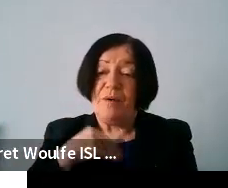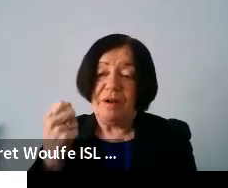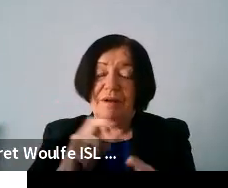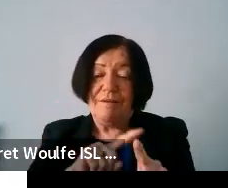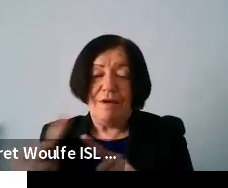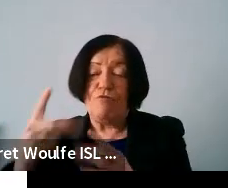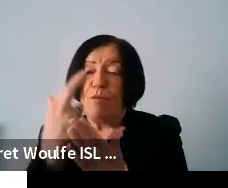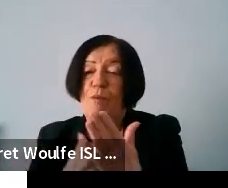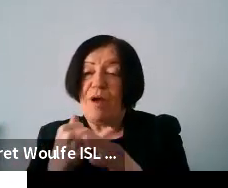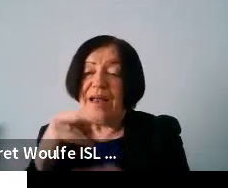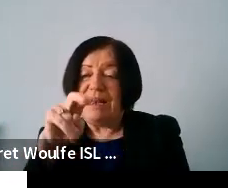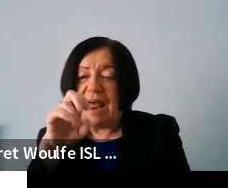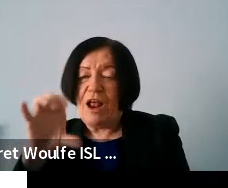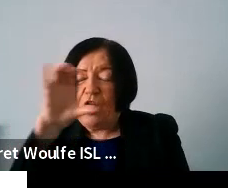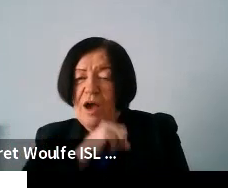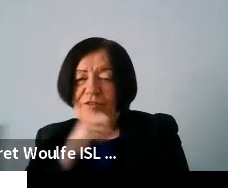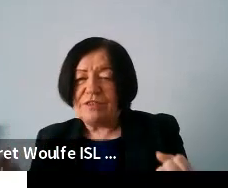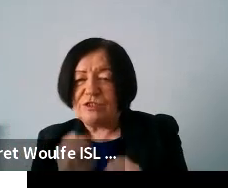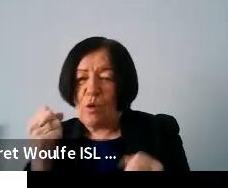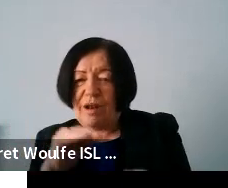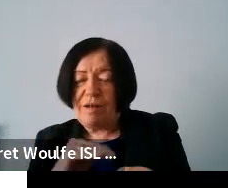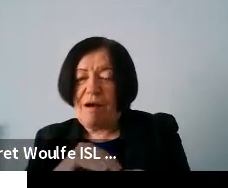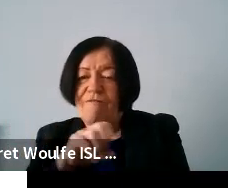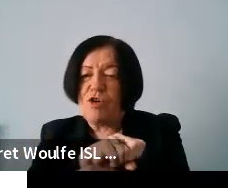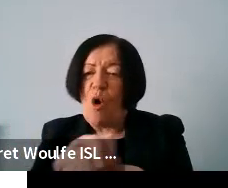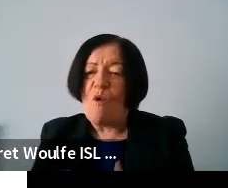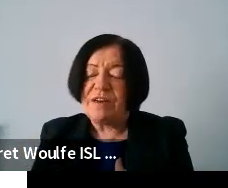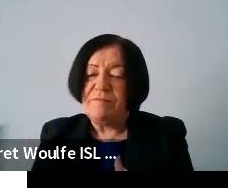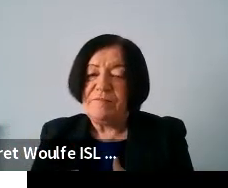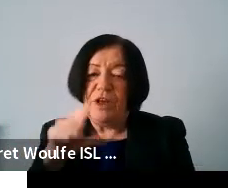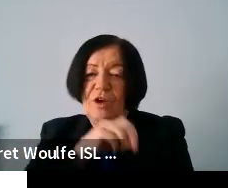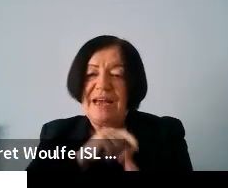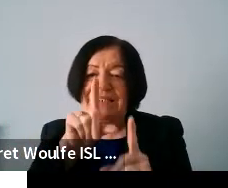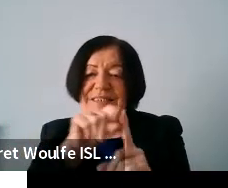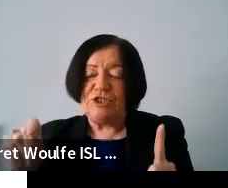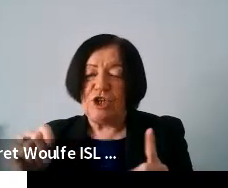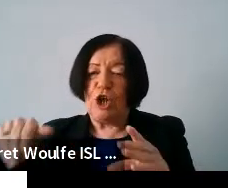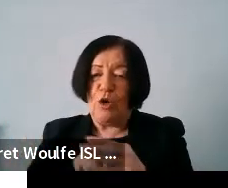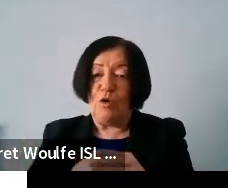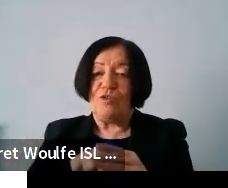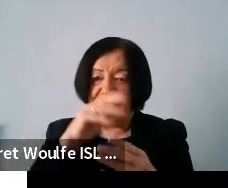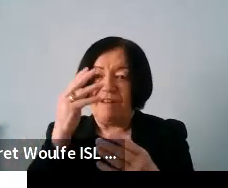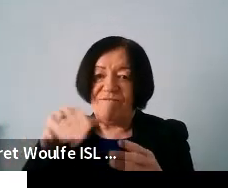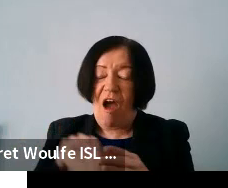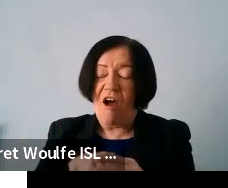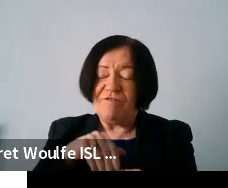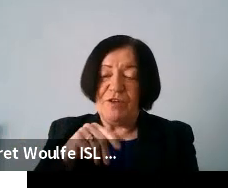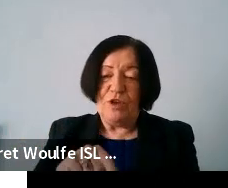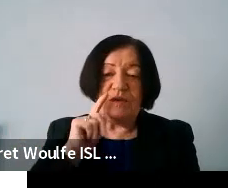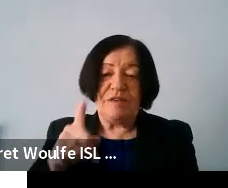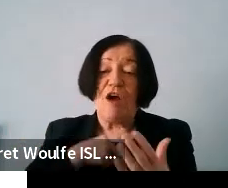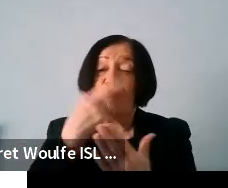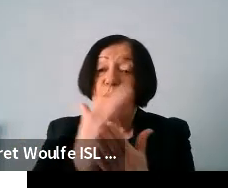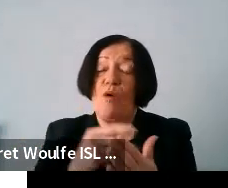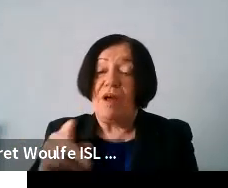of reports in nesk looking at the social impact of covid so looking at digital inclusion was part of that and you will see our report on